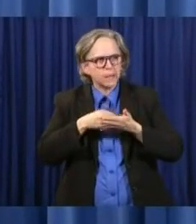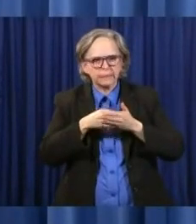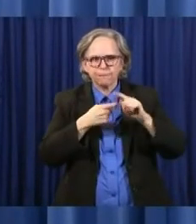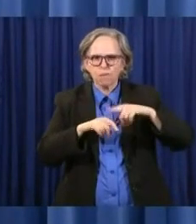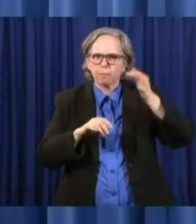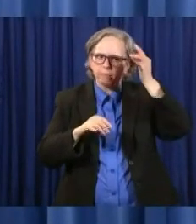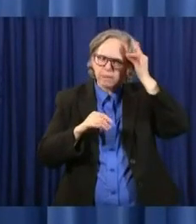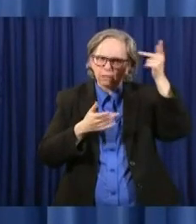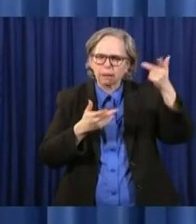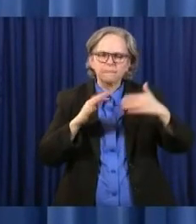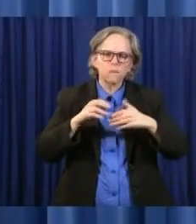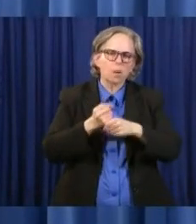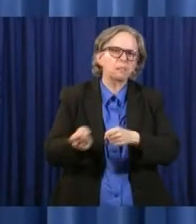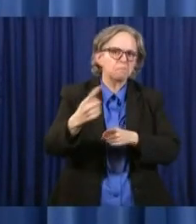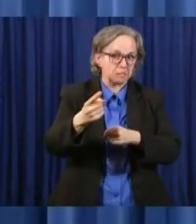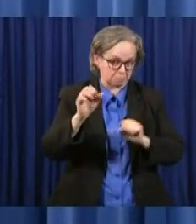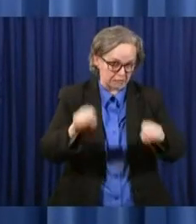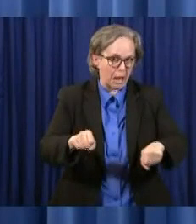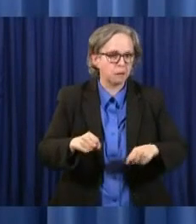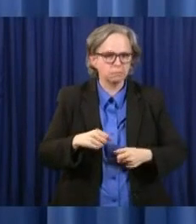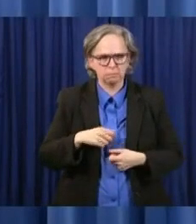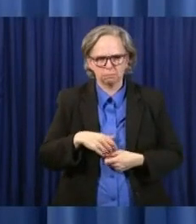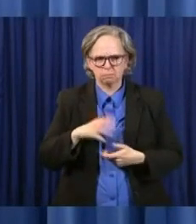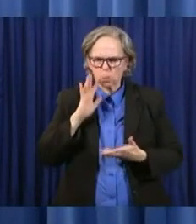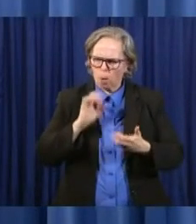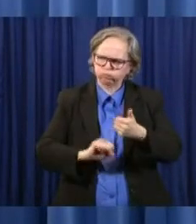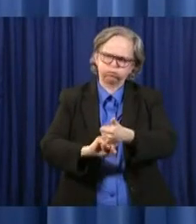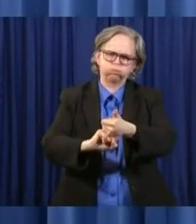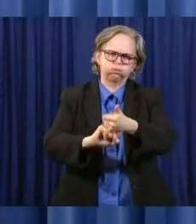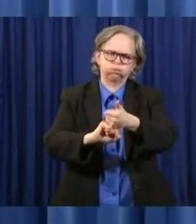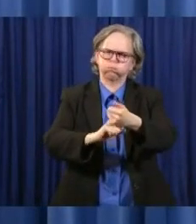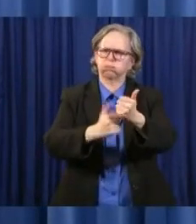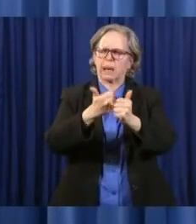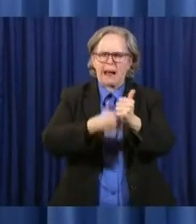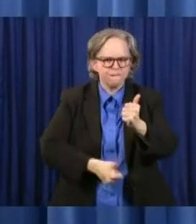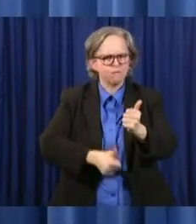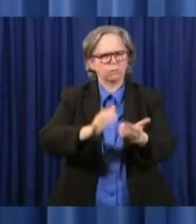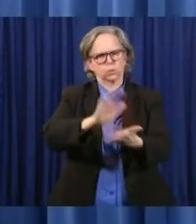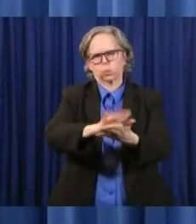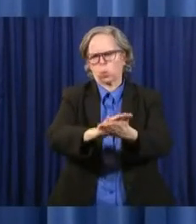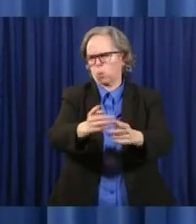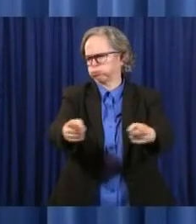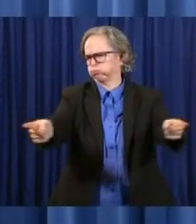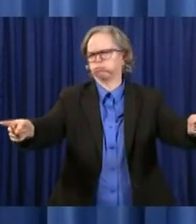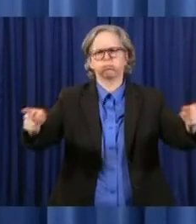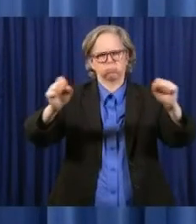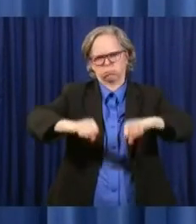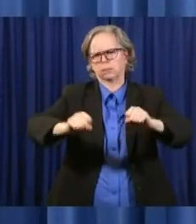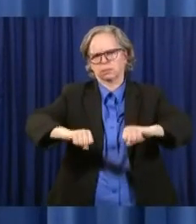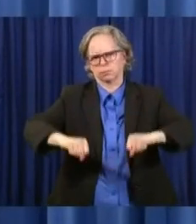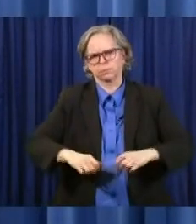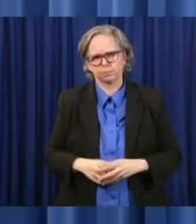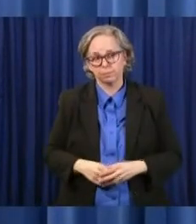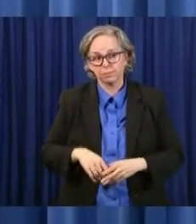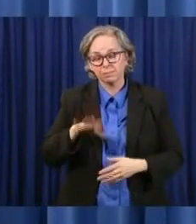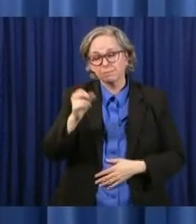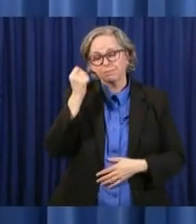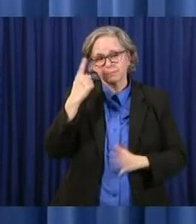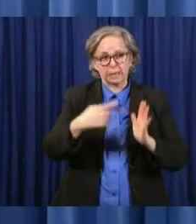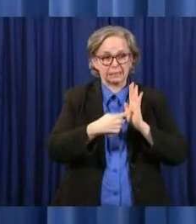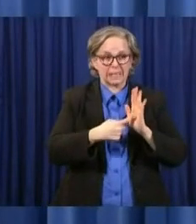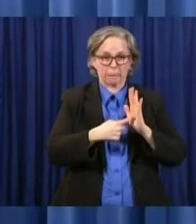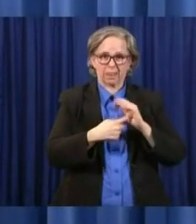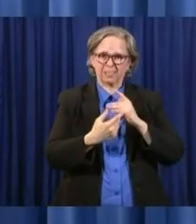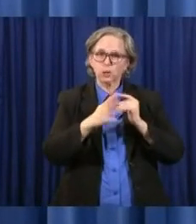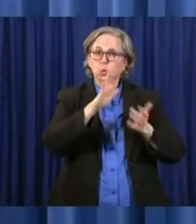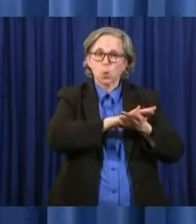will be of help to every school in the state. Some schools, poor schools, for example, will get more assistance,